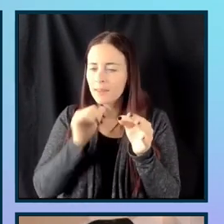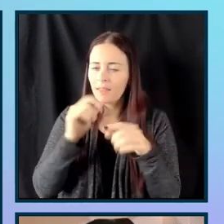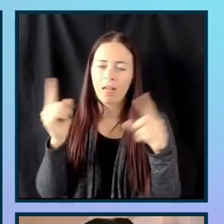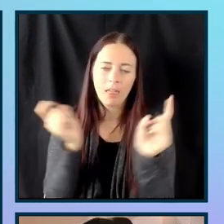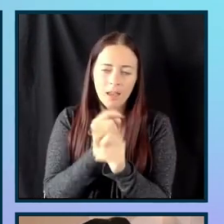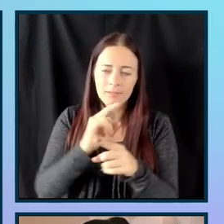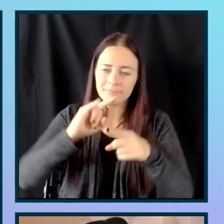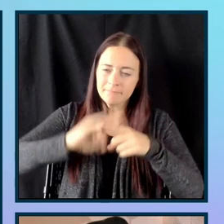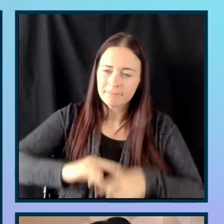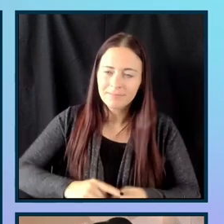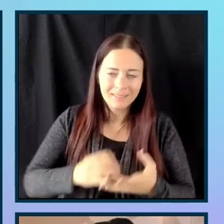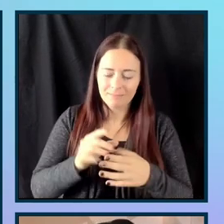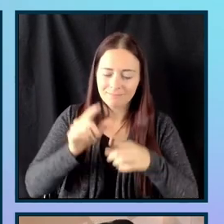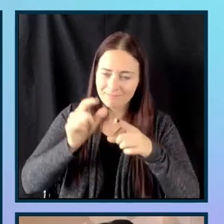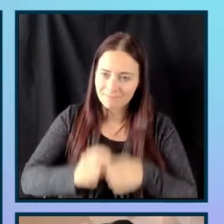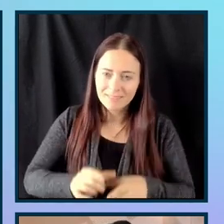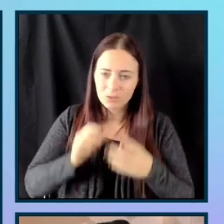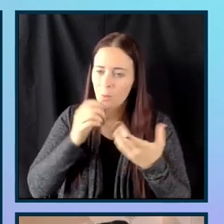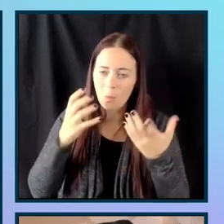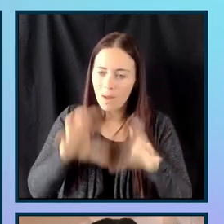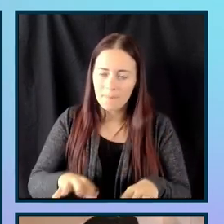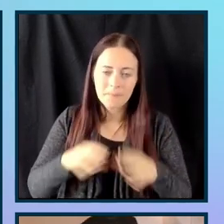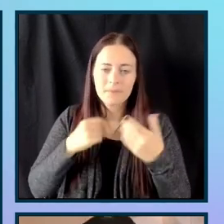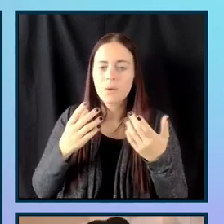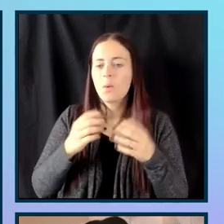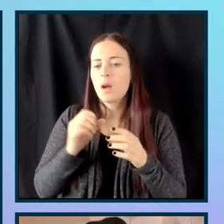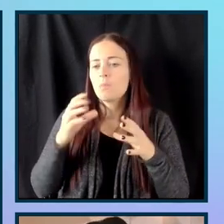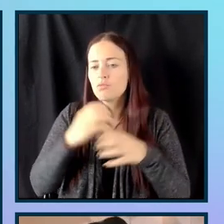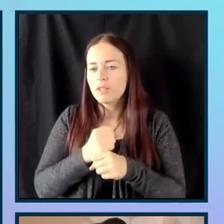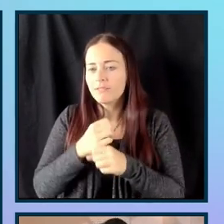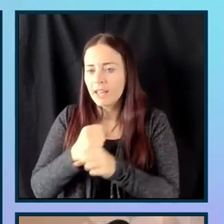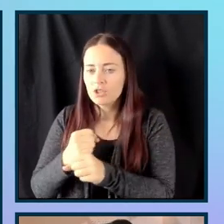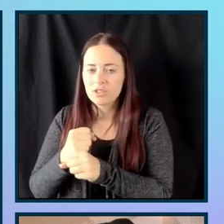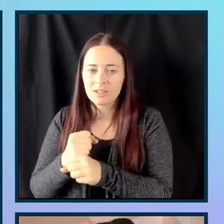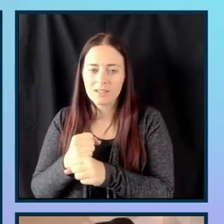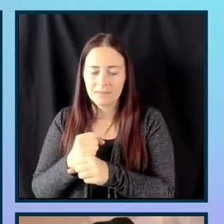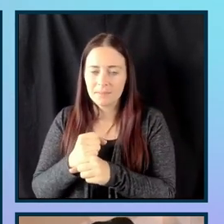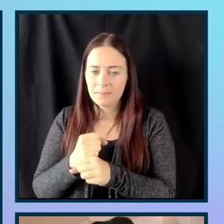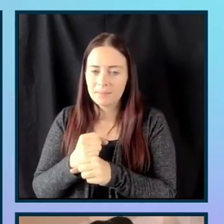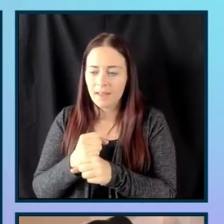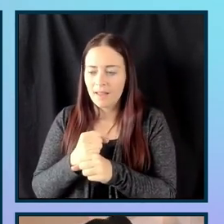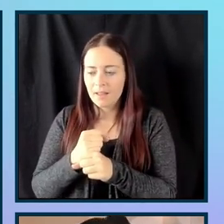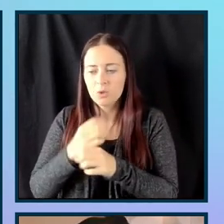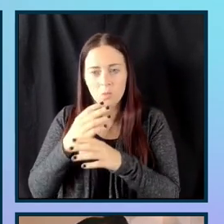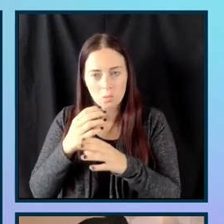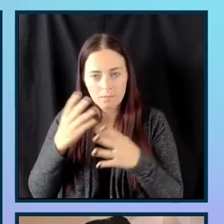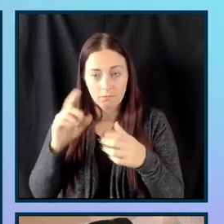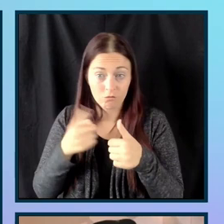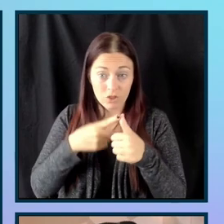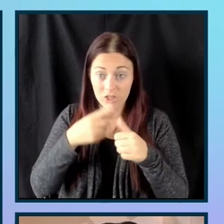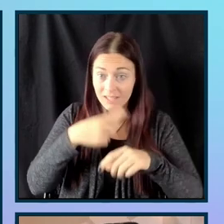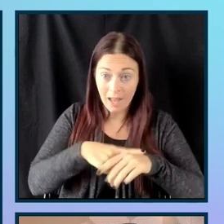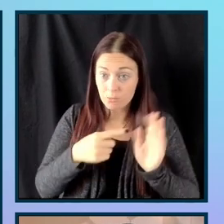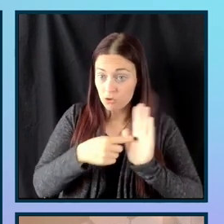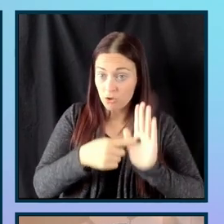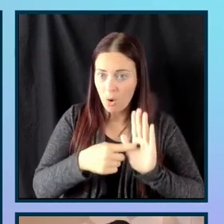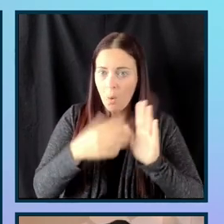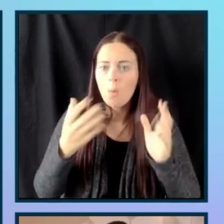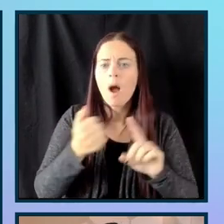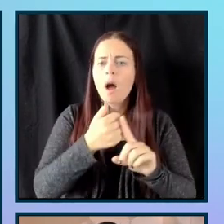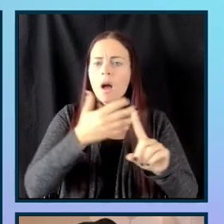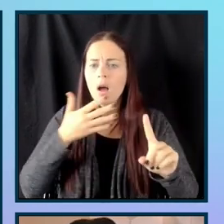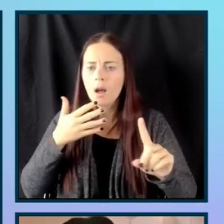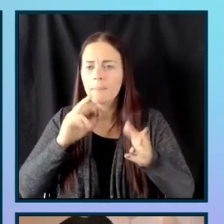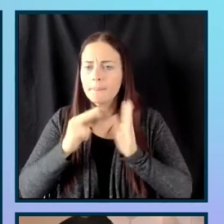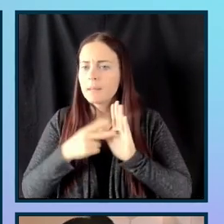if we are using anything like abbreviations, that we're expanding those abbreviations upon first use. We also want to make sure that